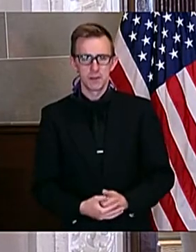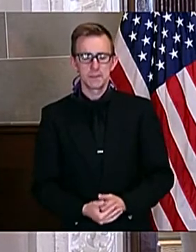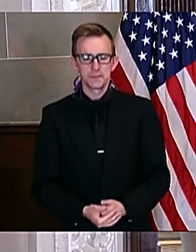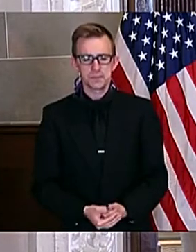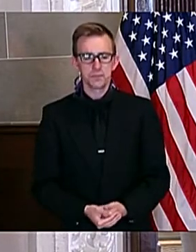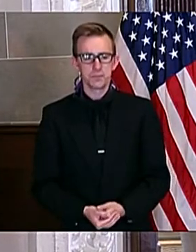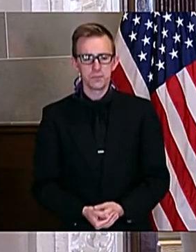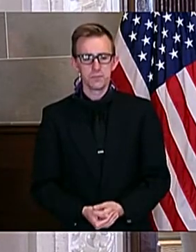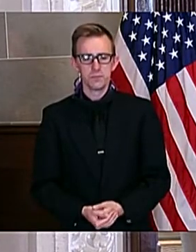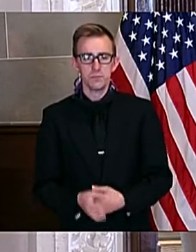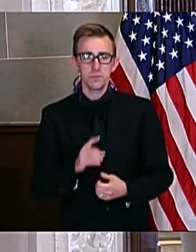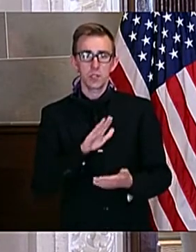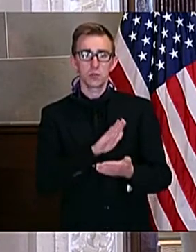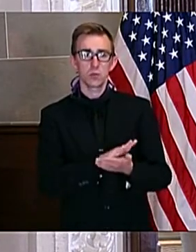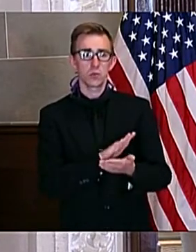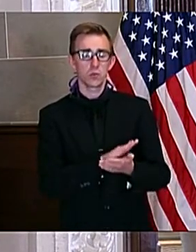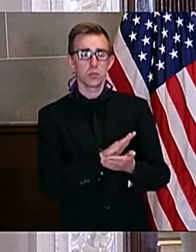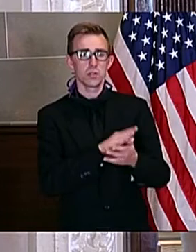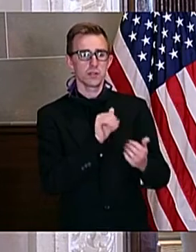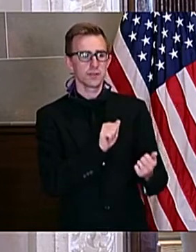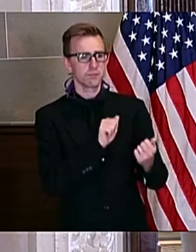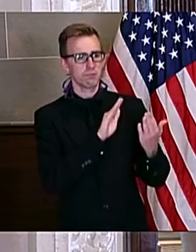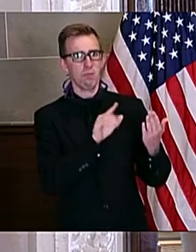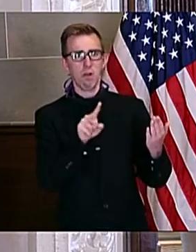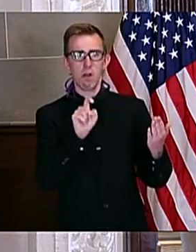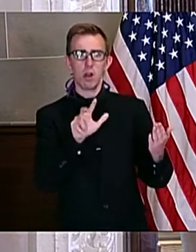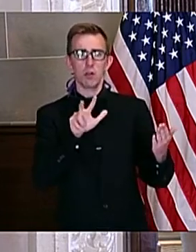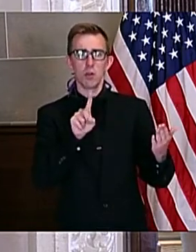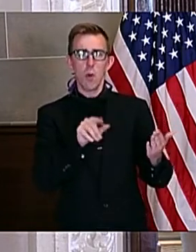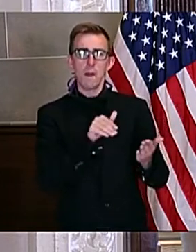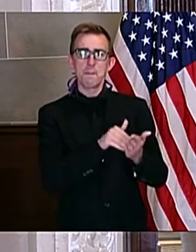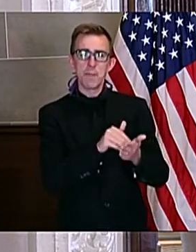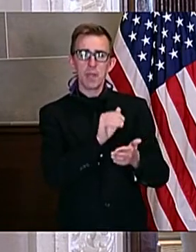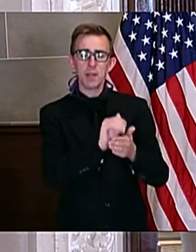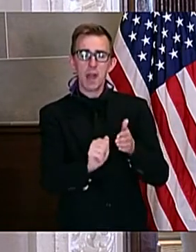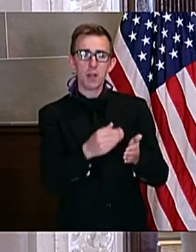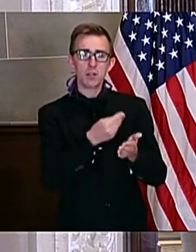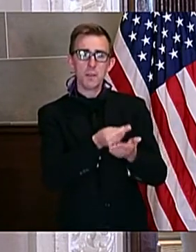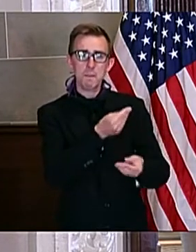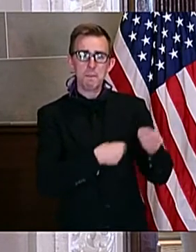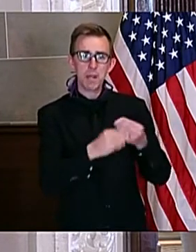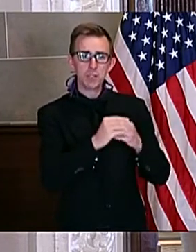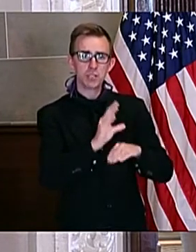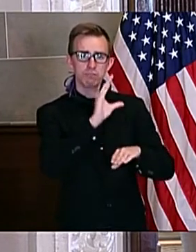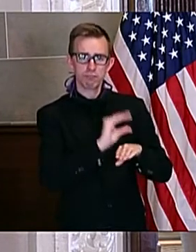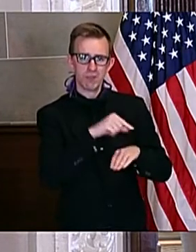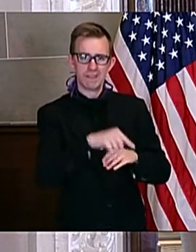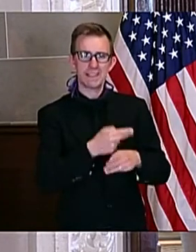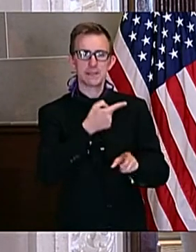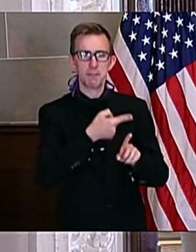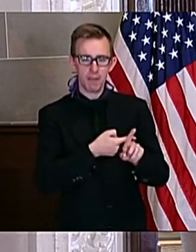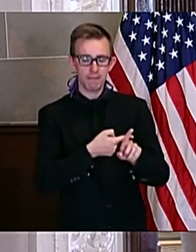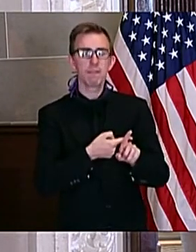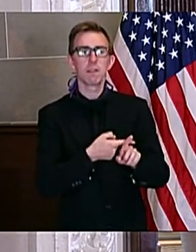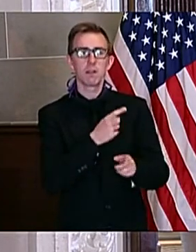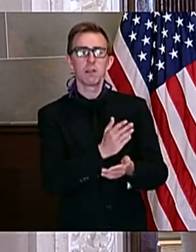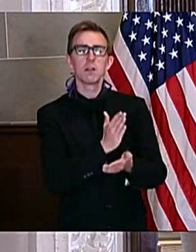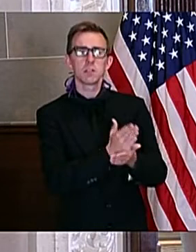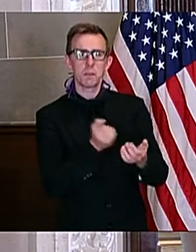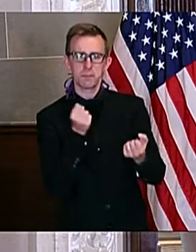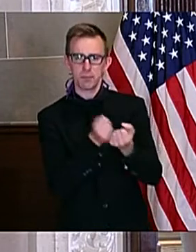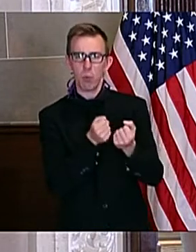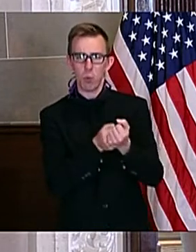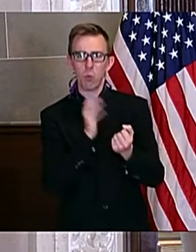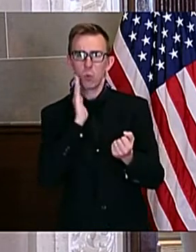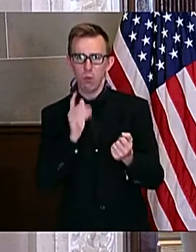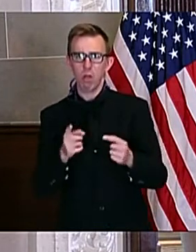While schools are facing over $131 million in budget restrictions this month, there is some relief coming.